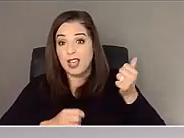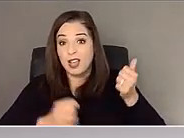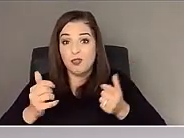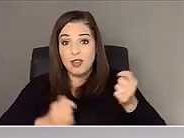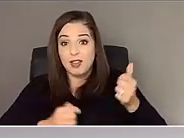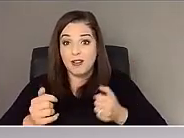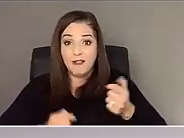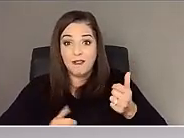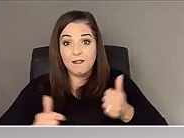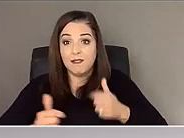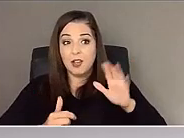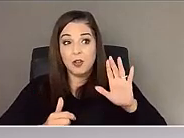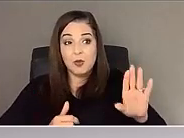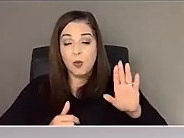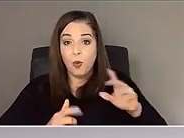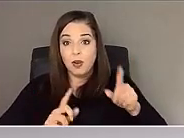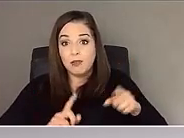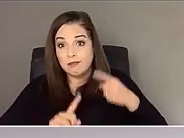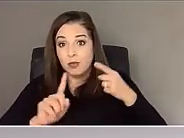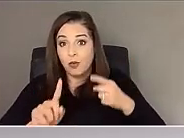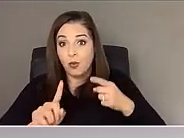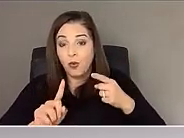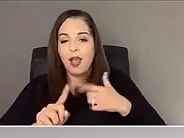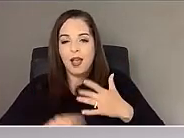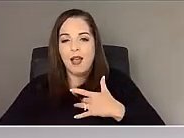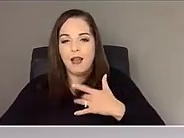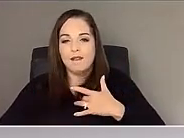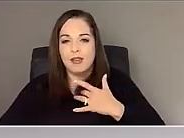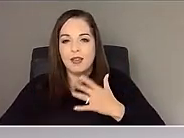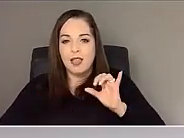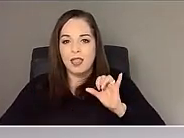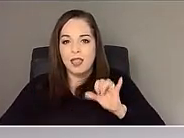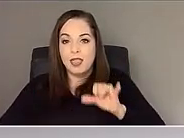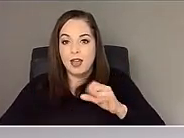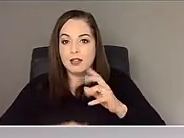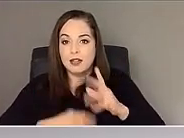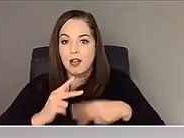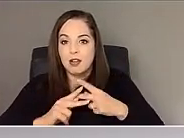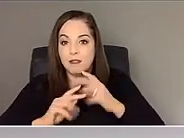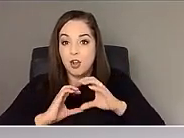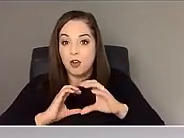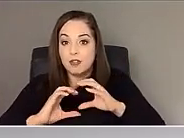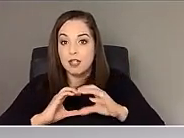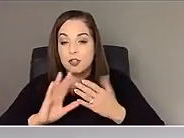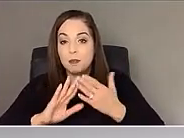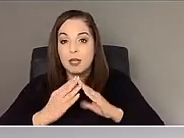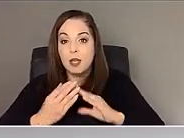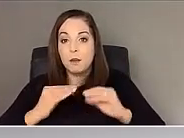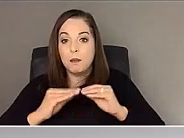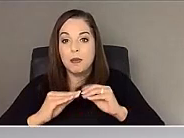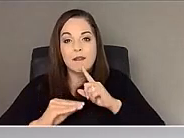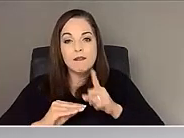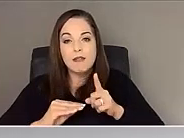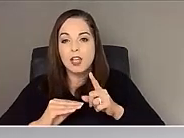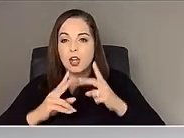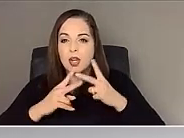end, I find those power, I found, I find these conversations to be very reflective,